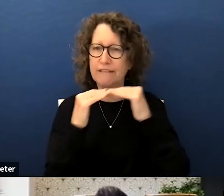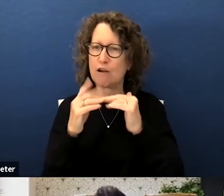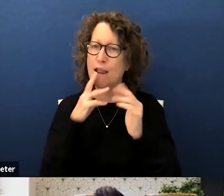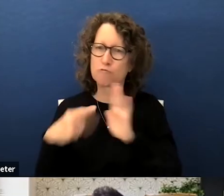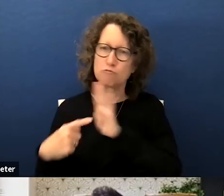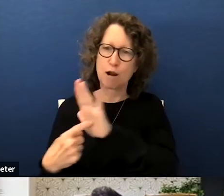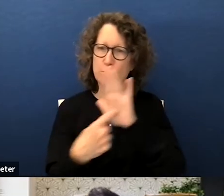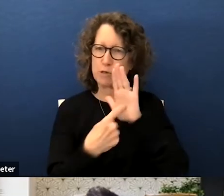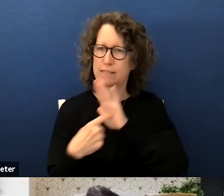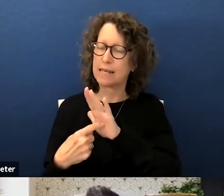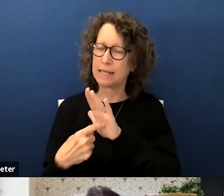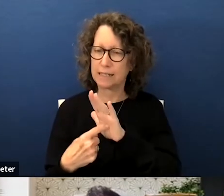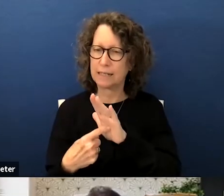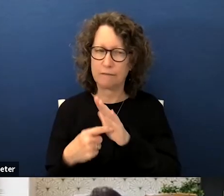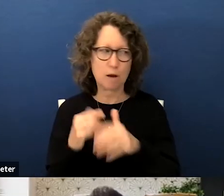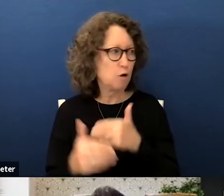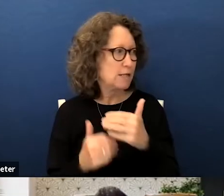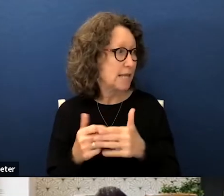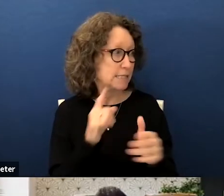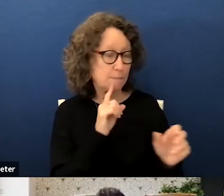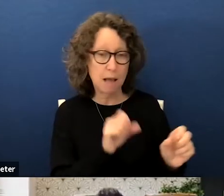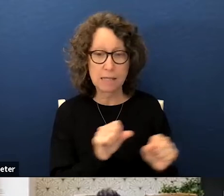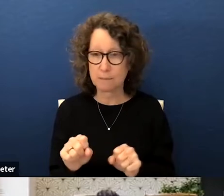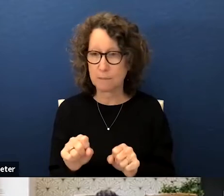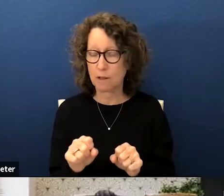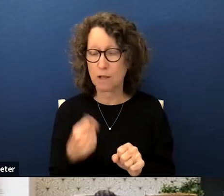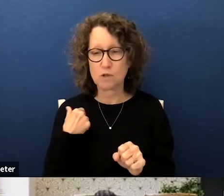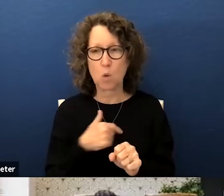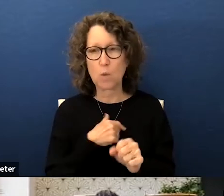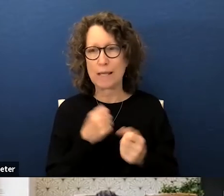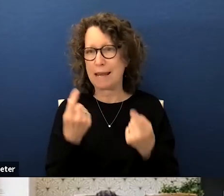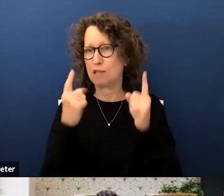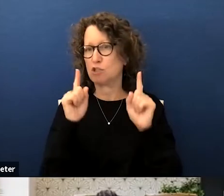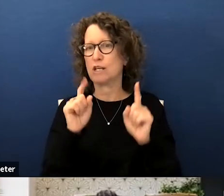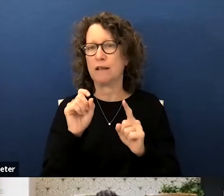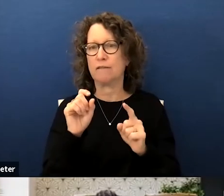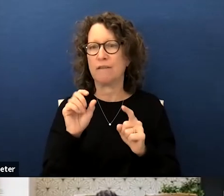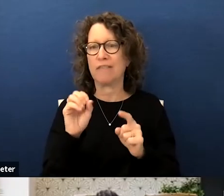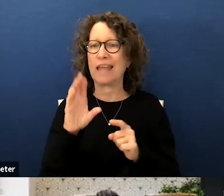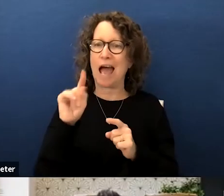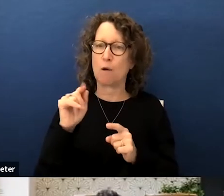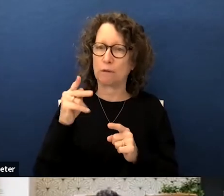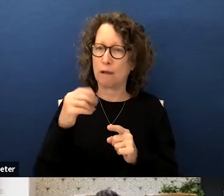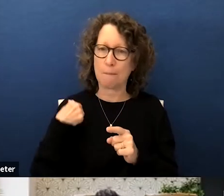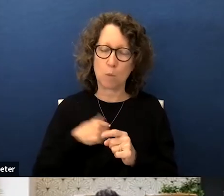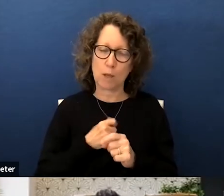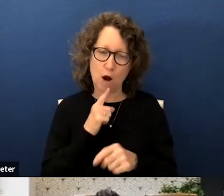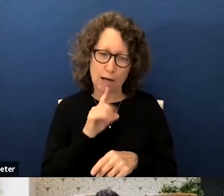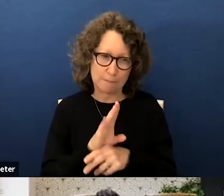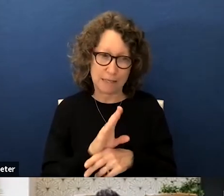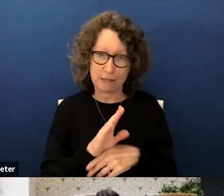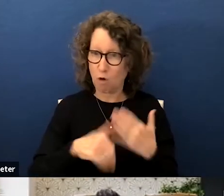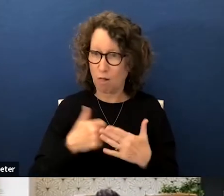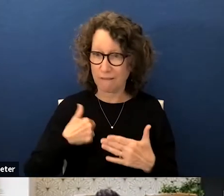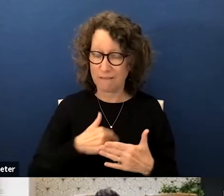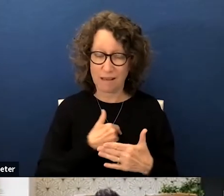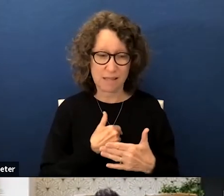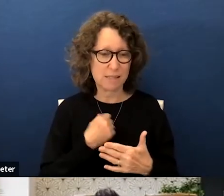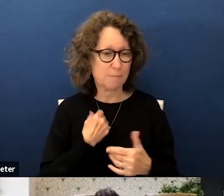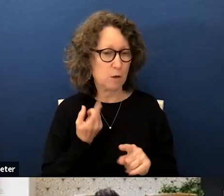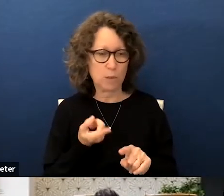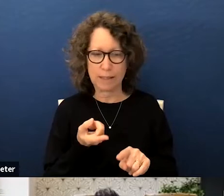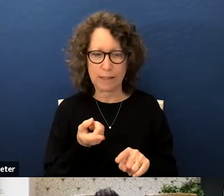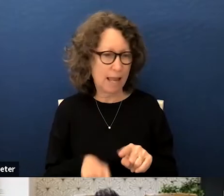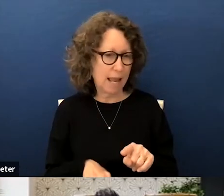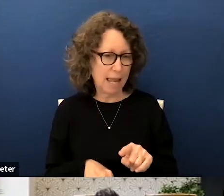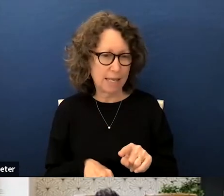representative a process as possibly can so that we achieve the outcome that i know we're committed towards all of us um but we can't